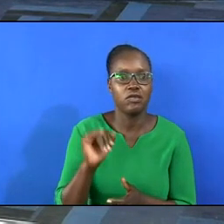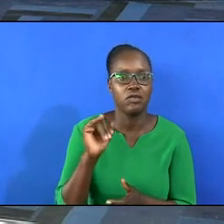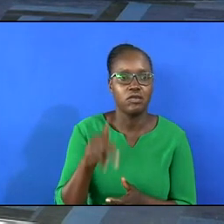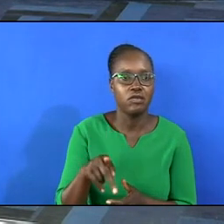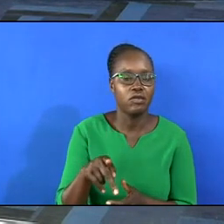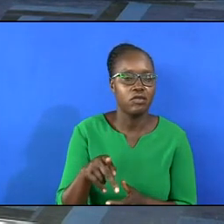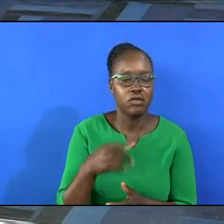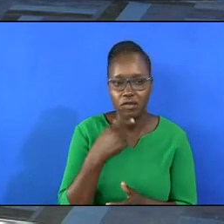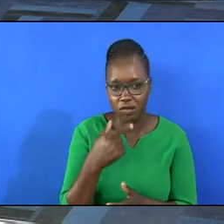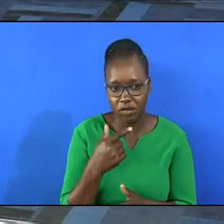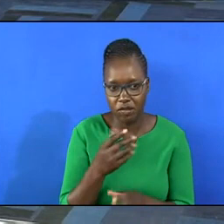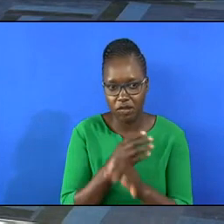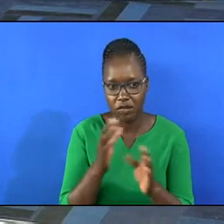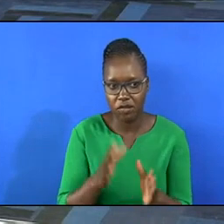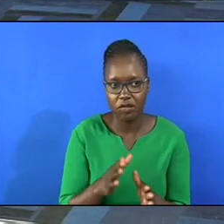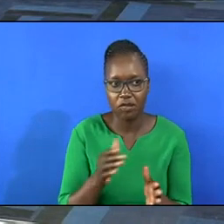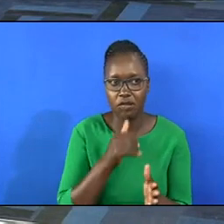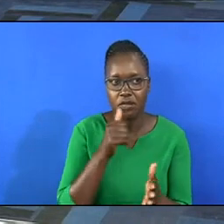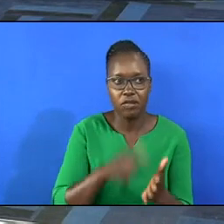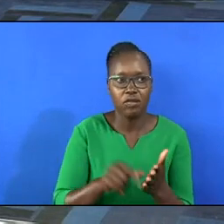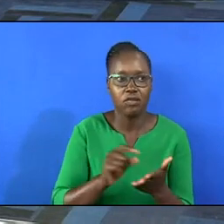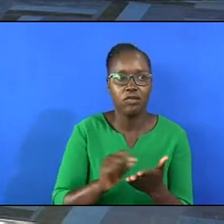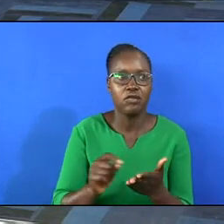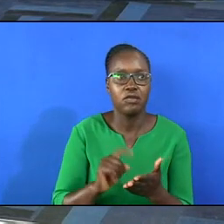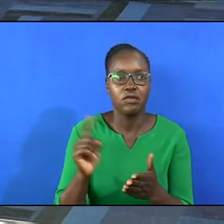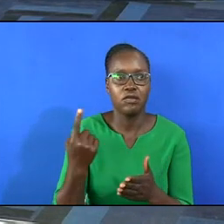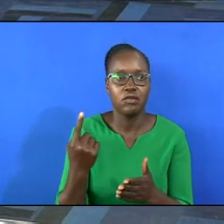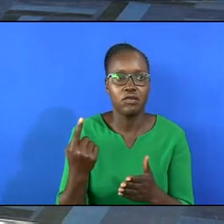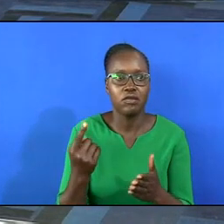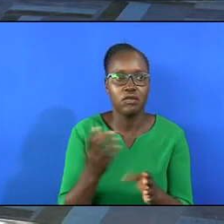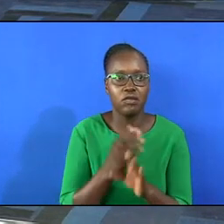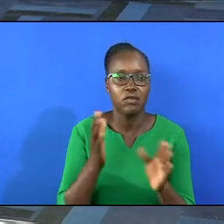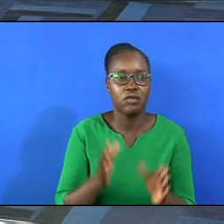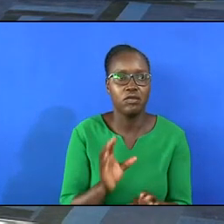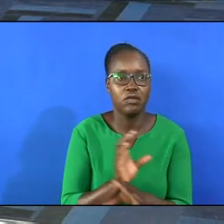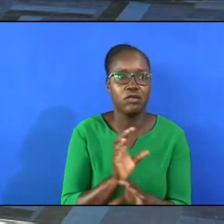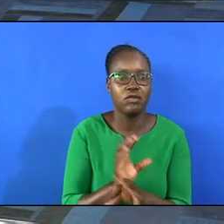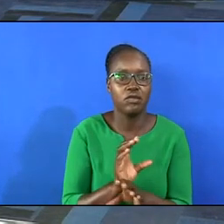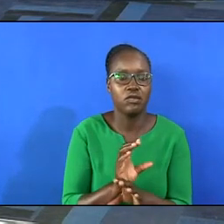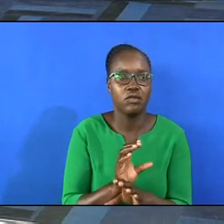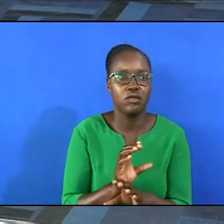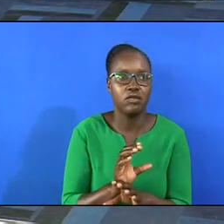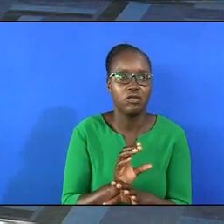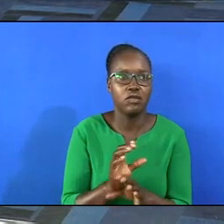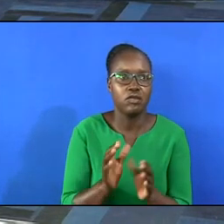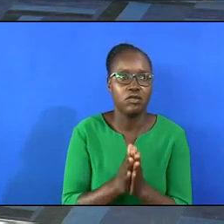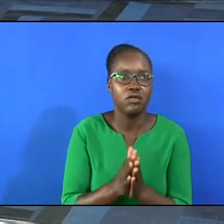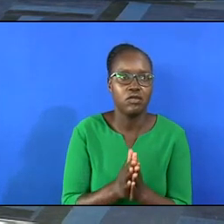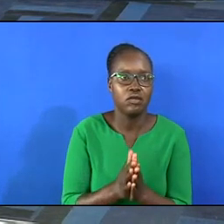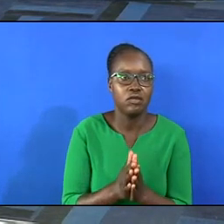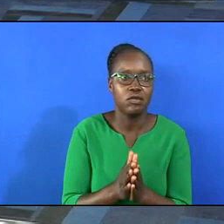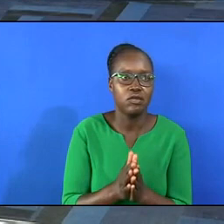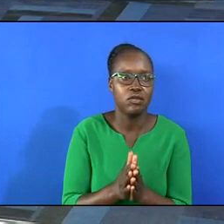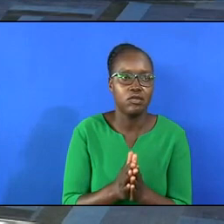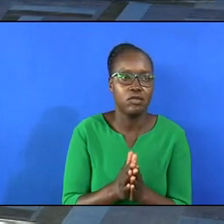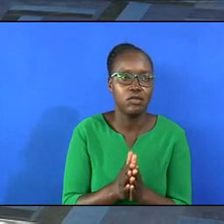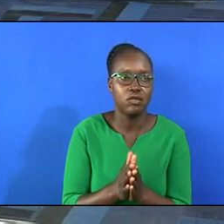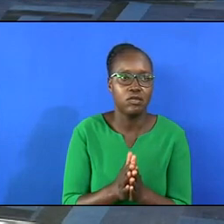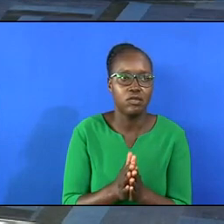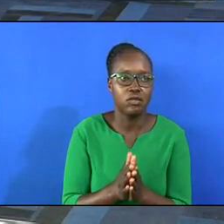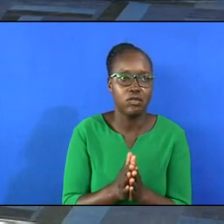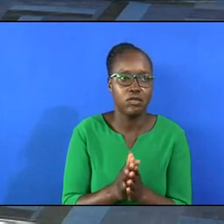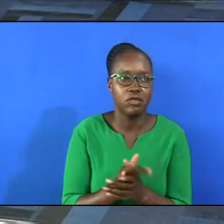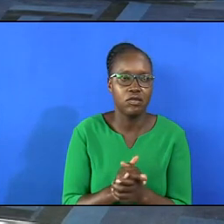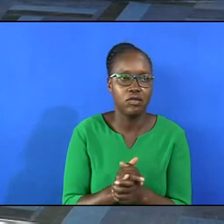So Paul is writing to the Christians. It was the first Christian church on the European continent. So he was writing to them when